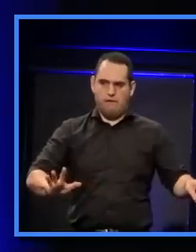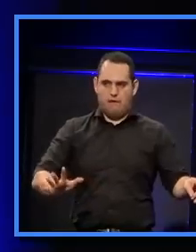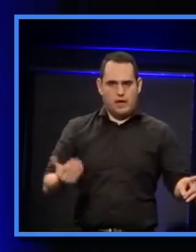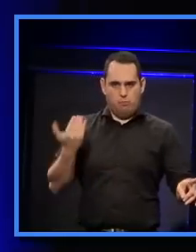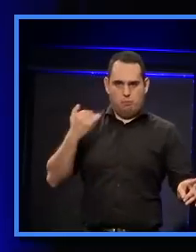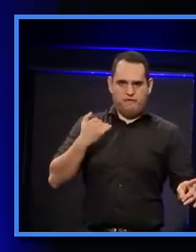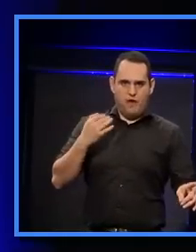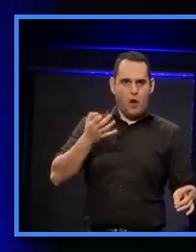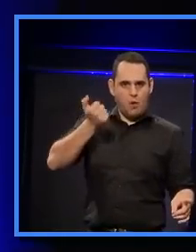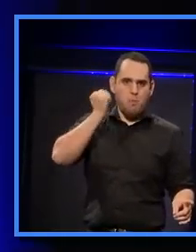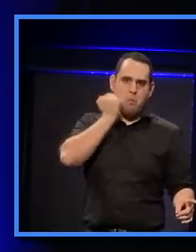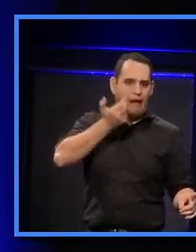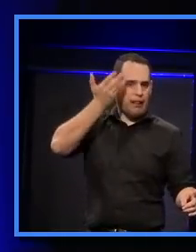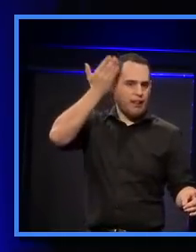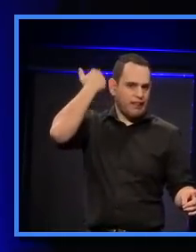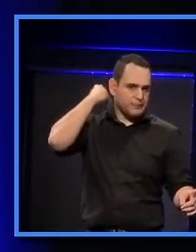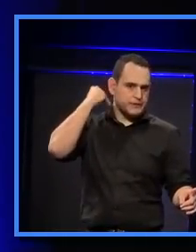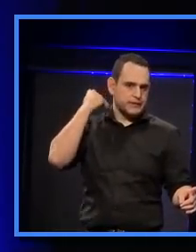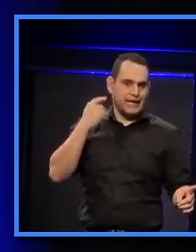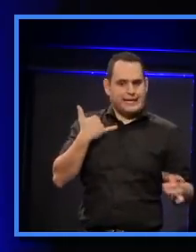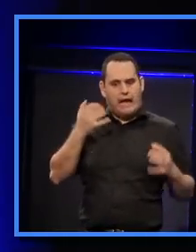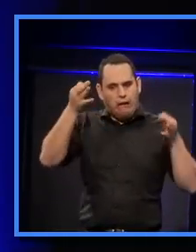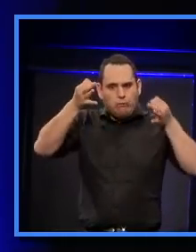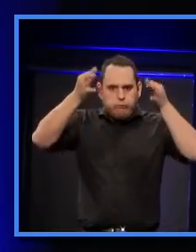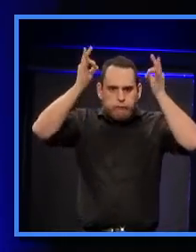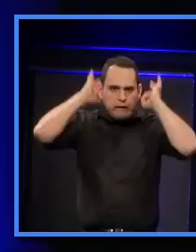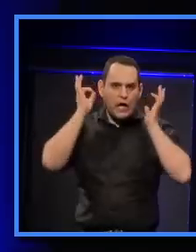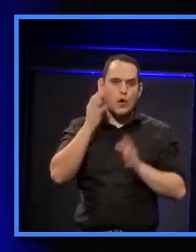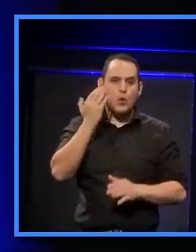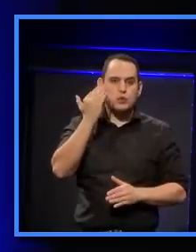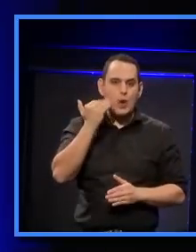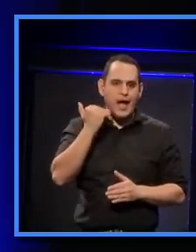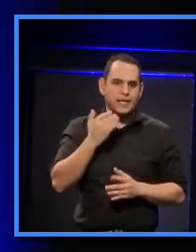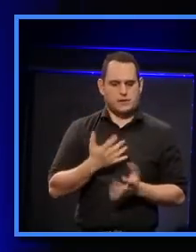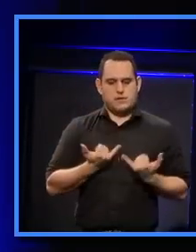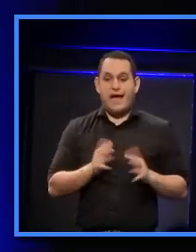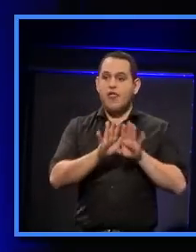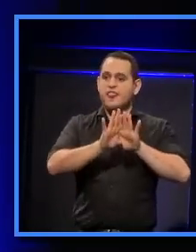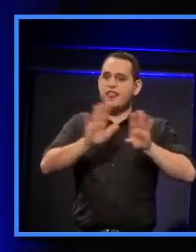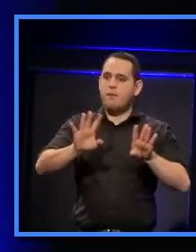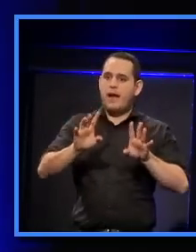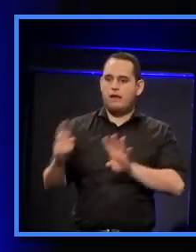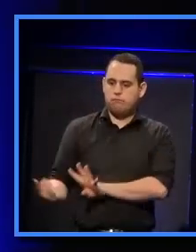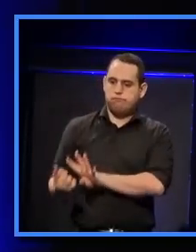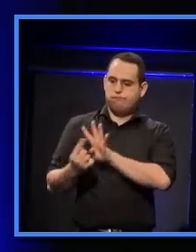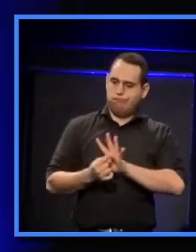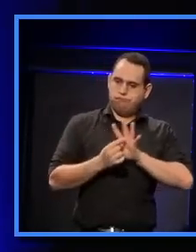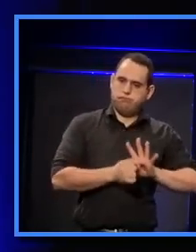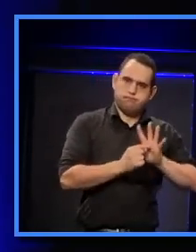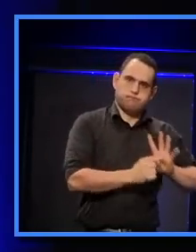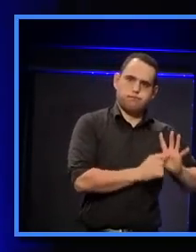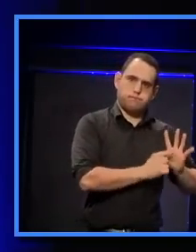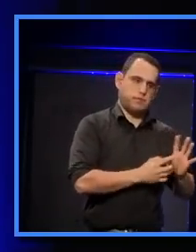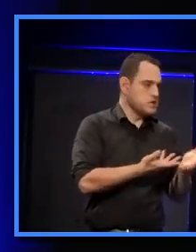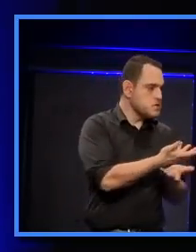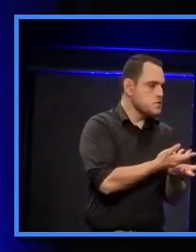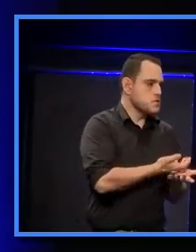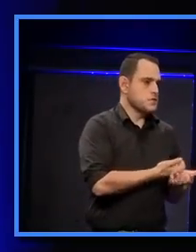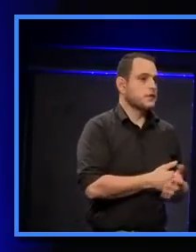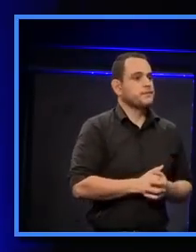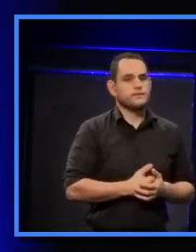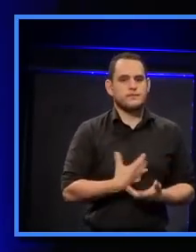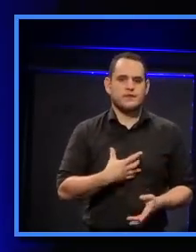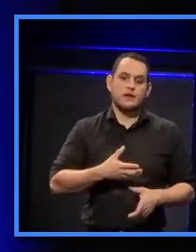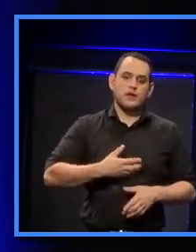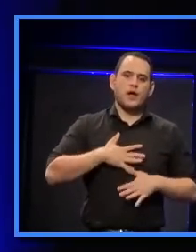incredible, wasn't it? Yeah. So, look, I'd like to invite the panellists to the stage and Chris and everyone to come back up. And as they get settled and